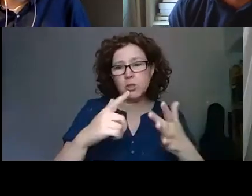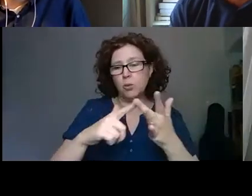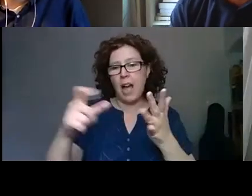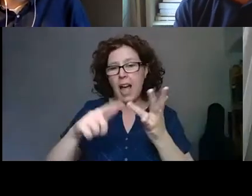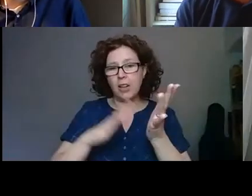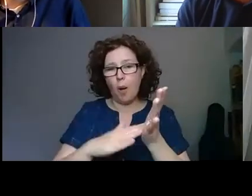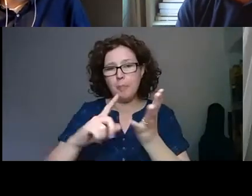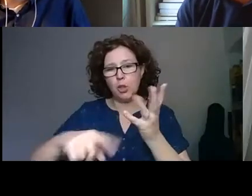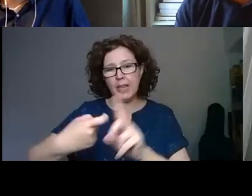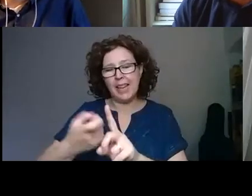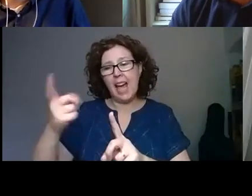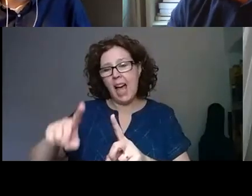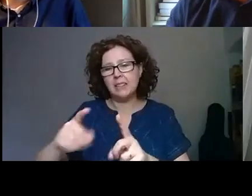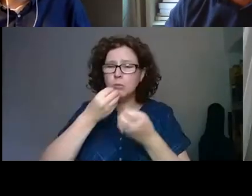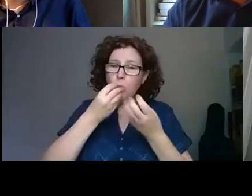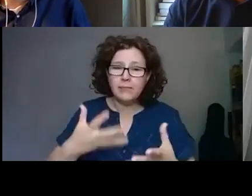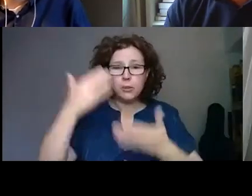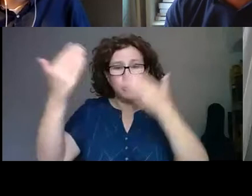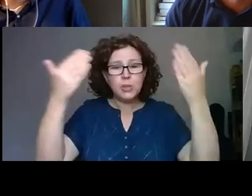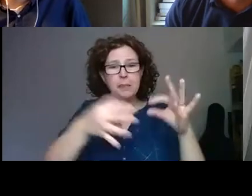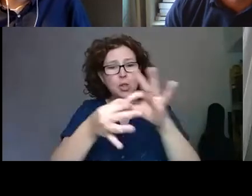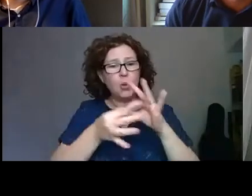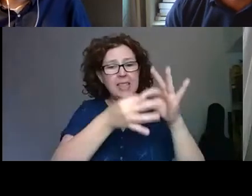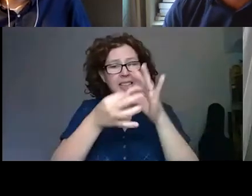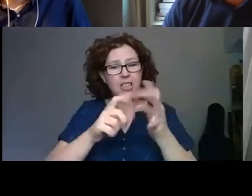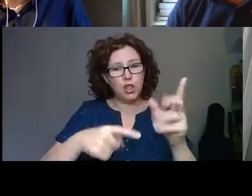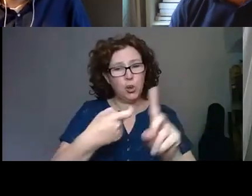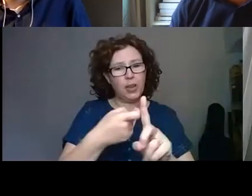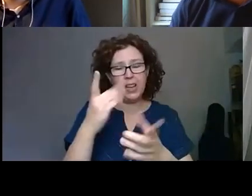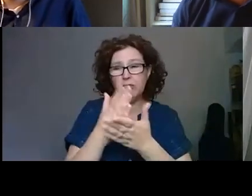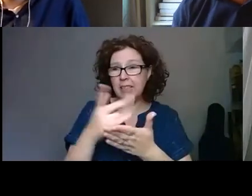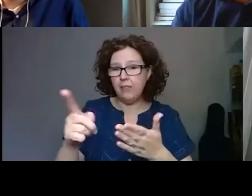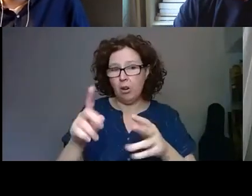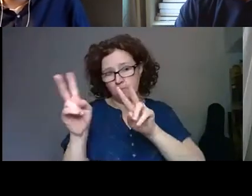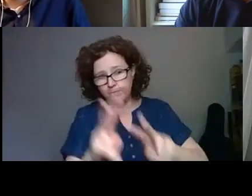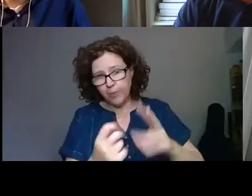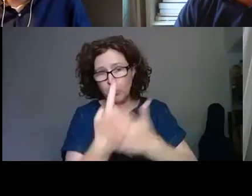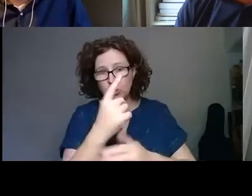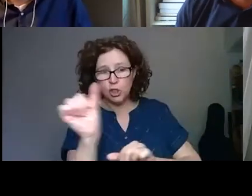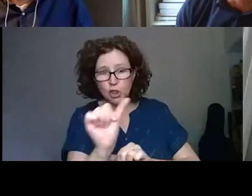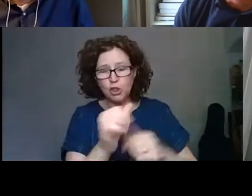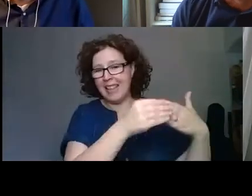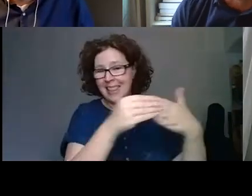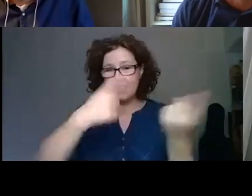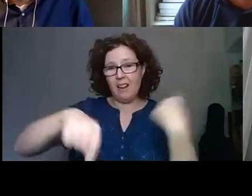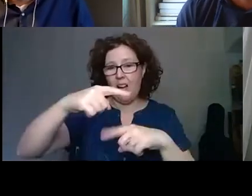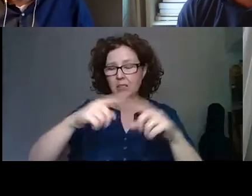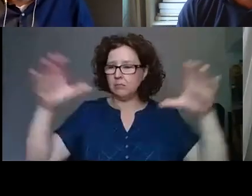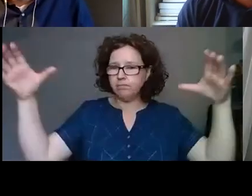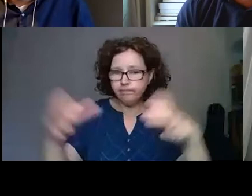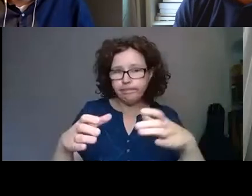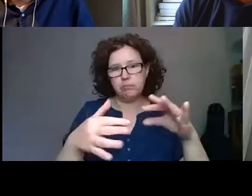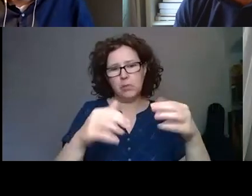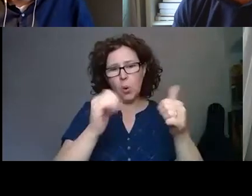the wonderful Museums Association in the UK for seeing this opportunity and for leading and coming together as agencies and